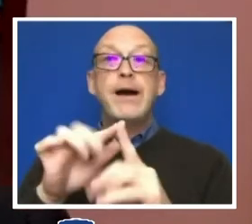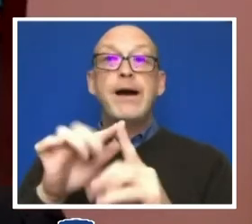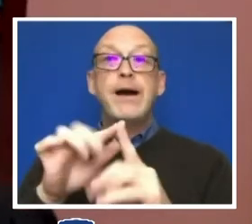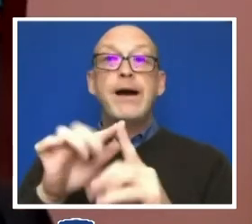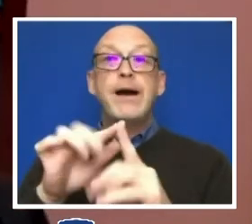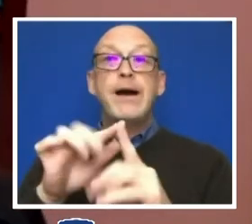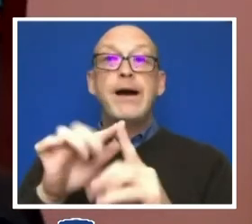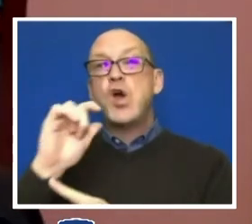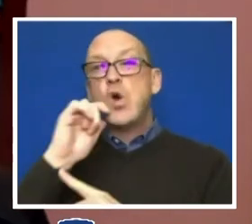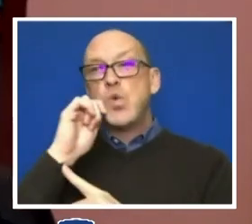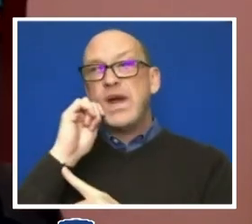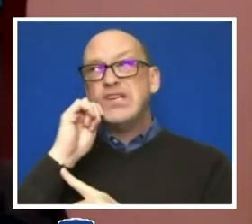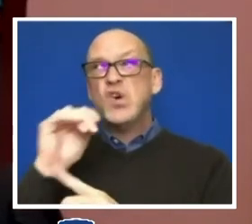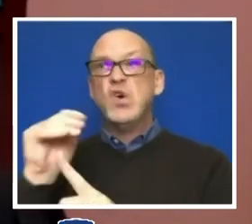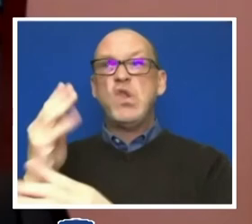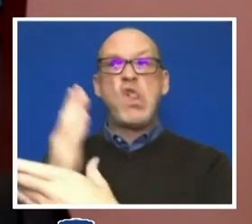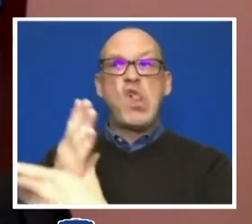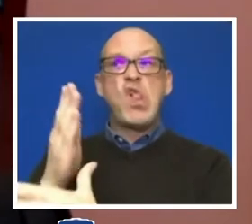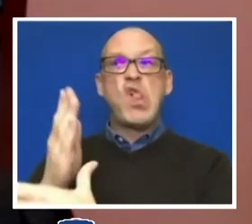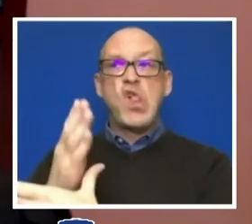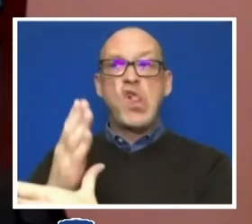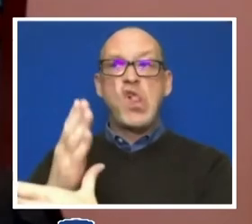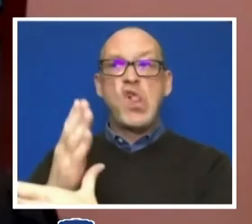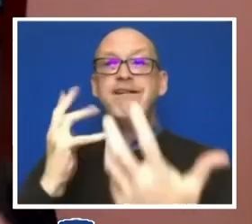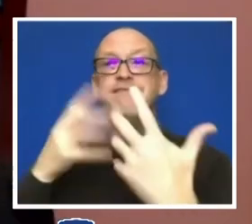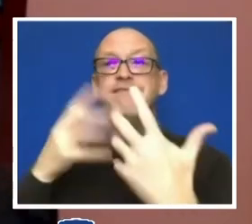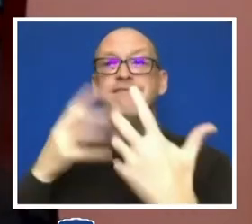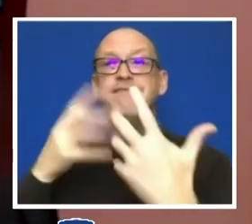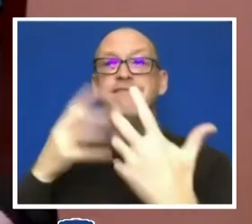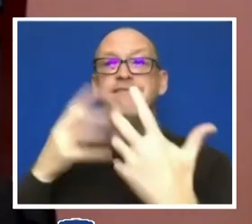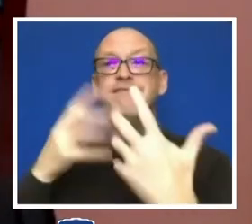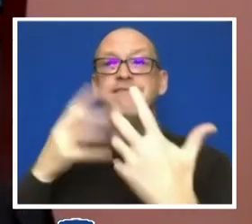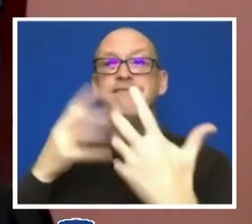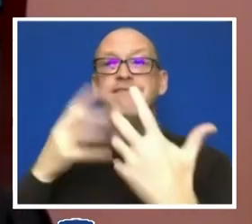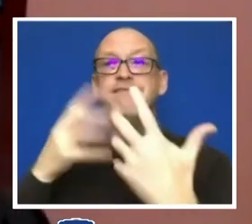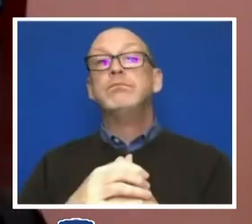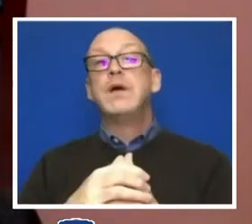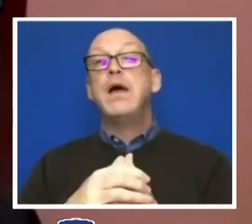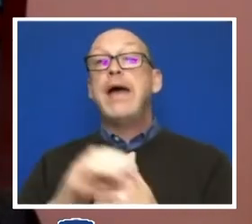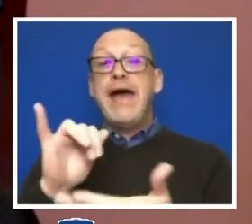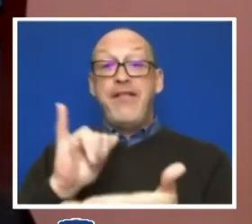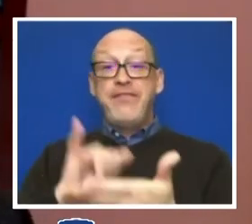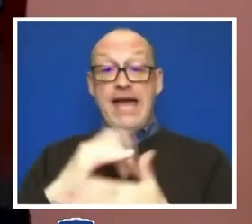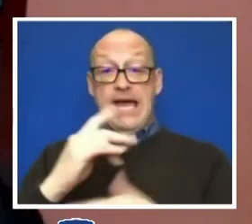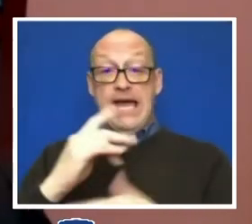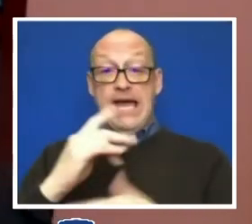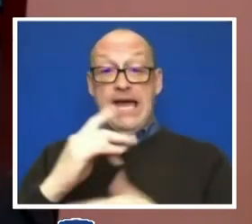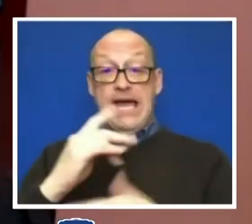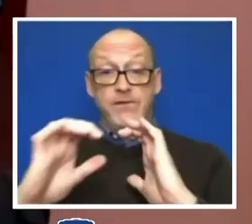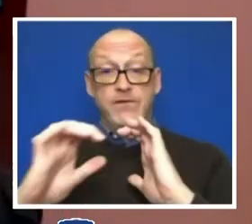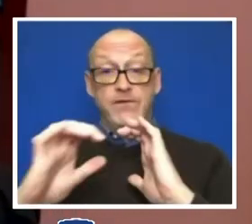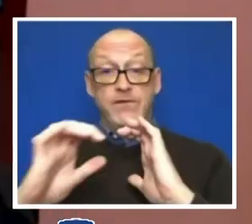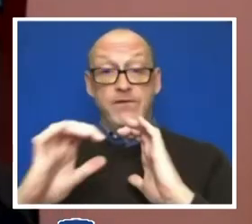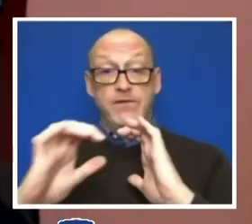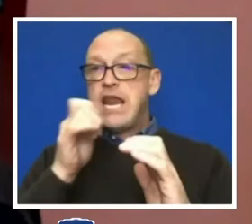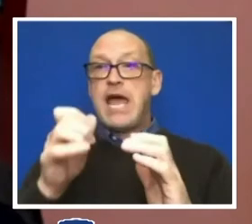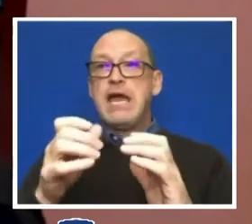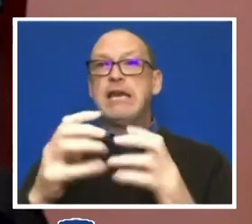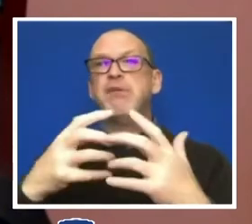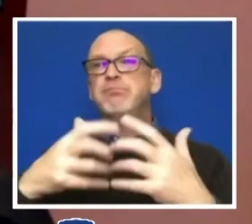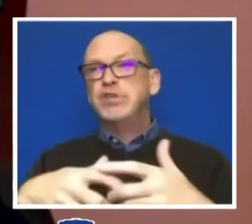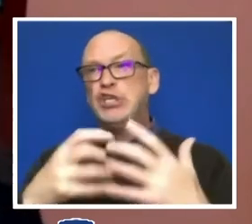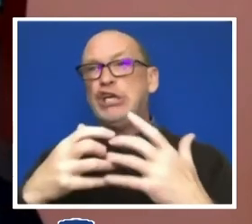harassment fit into the code. And these conversations were not just mechanical or